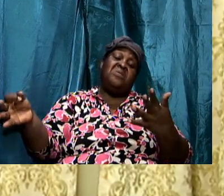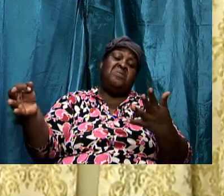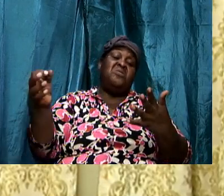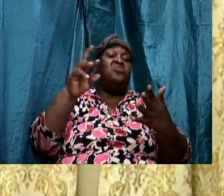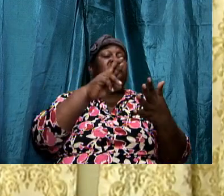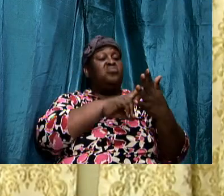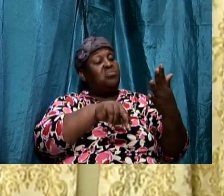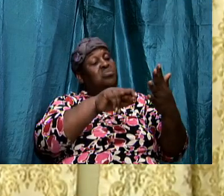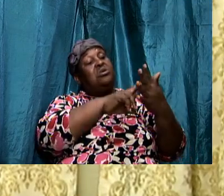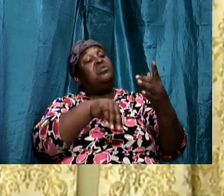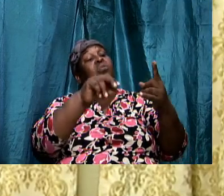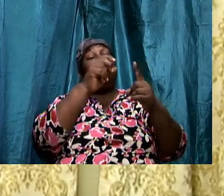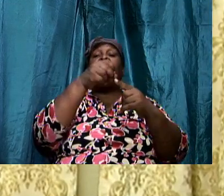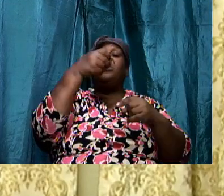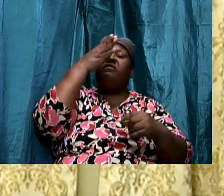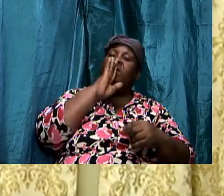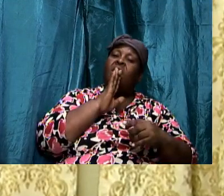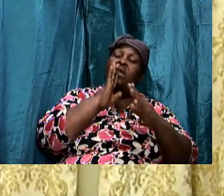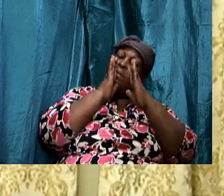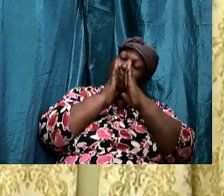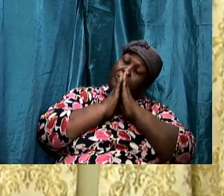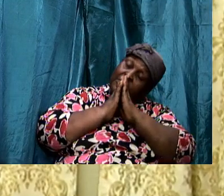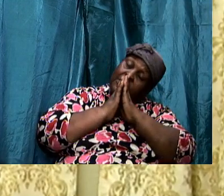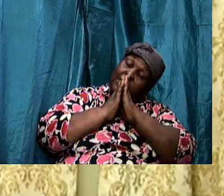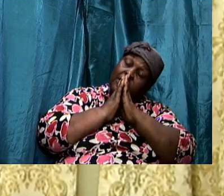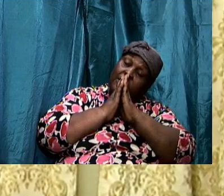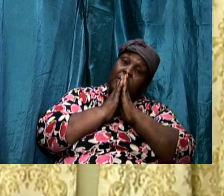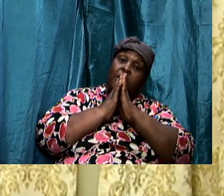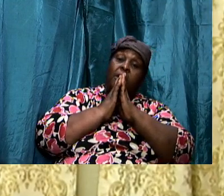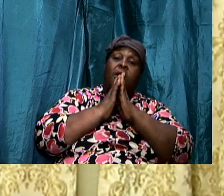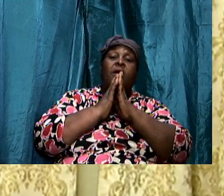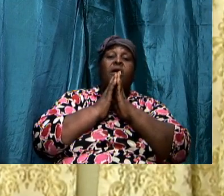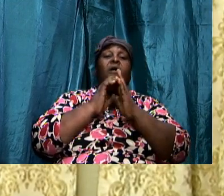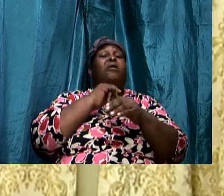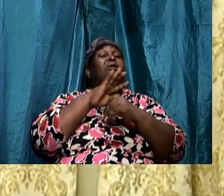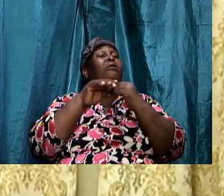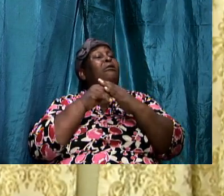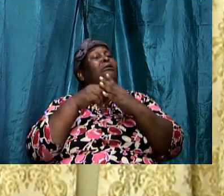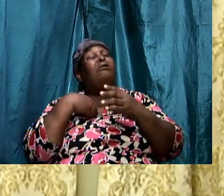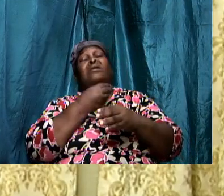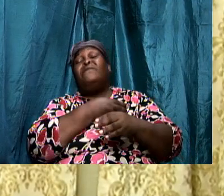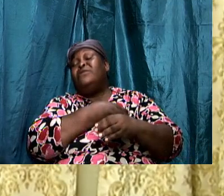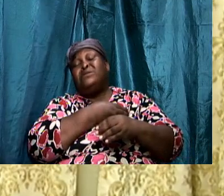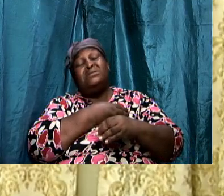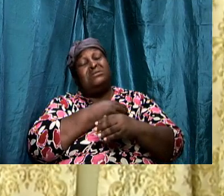brothers sisters young people beloved all of us that are saints